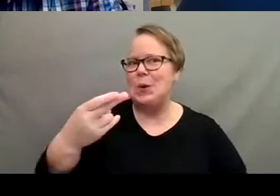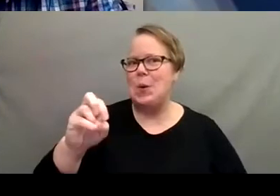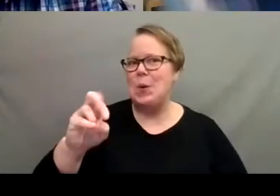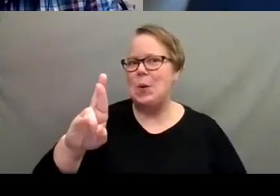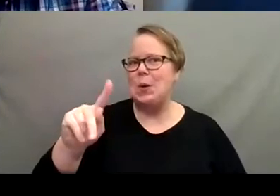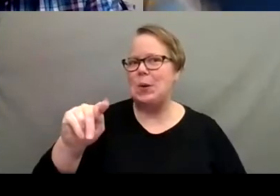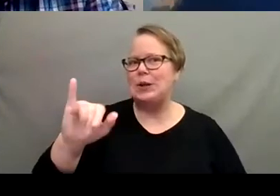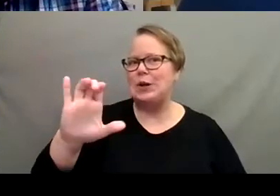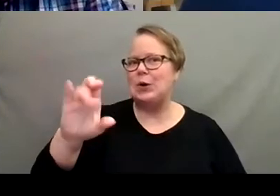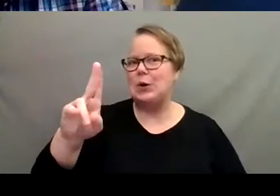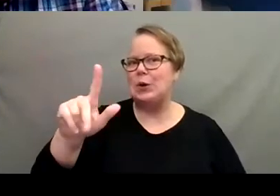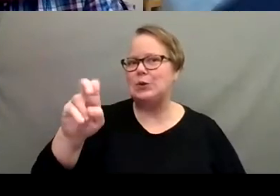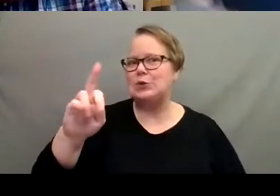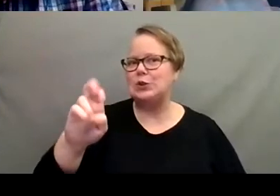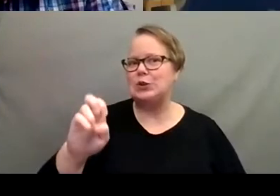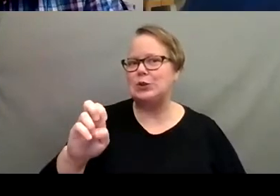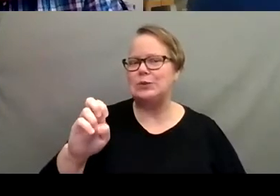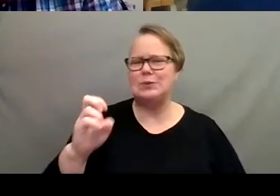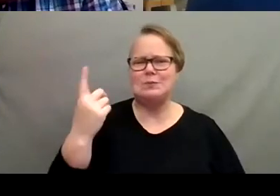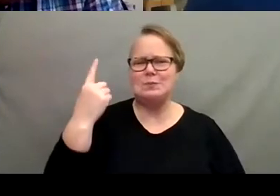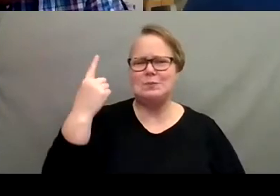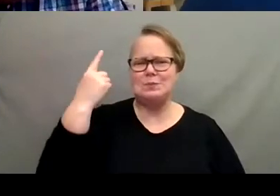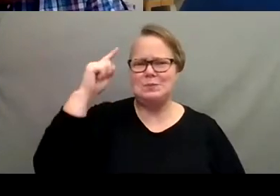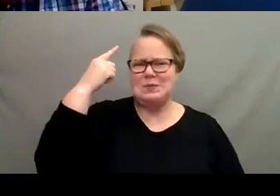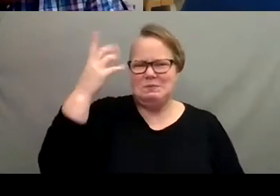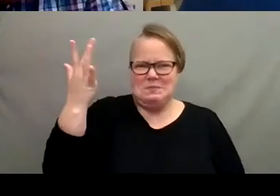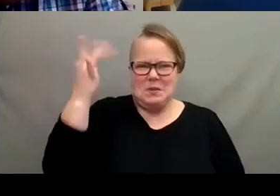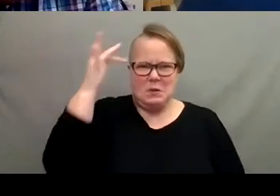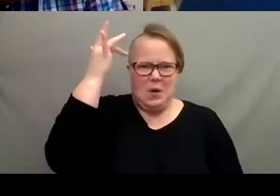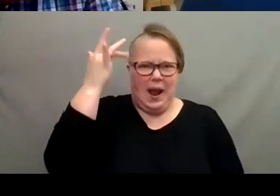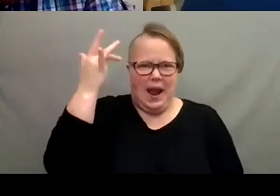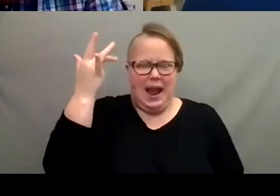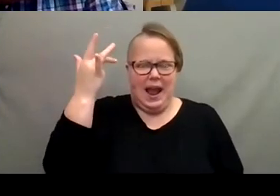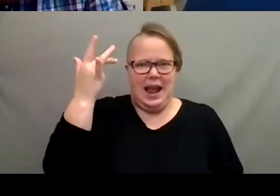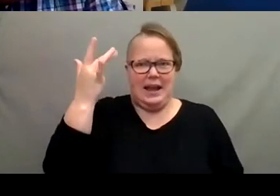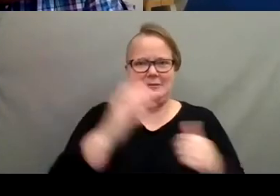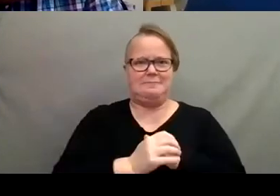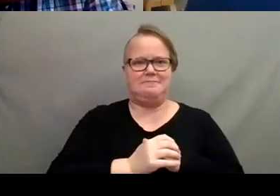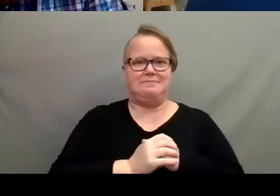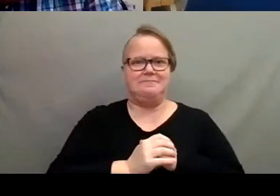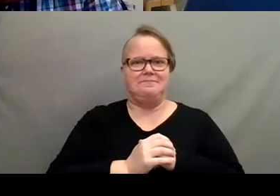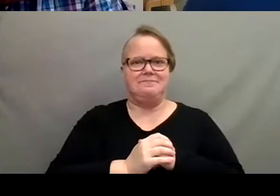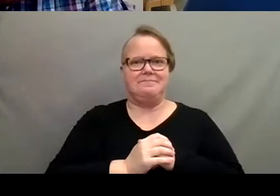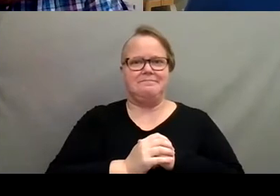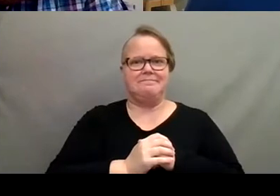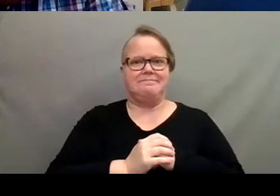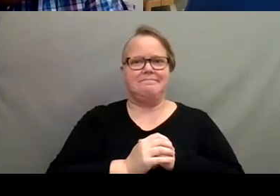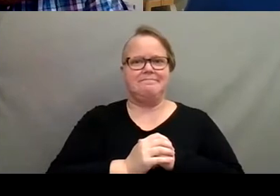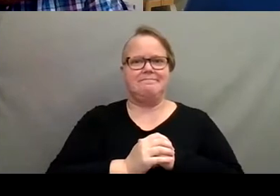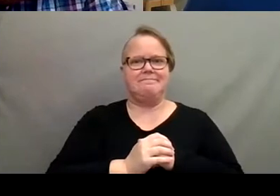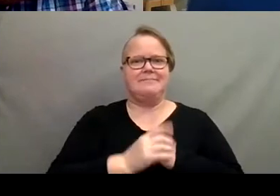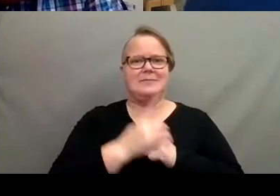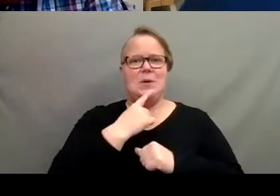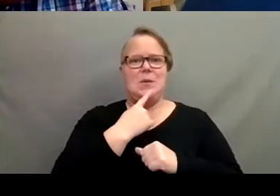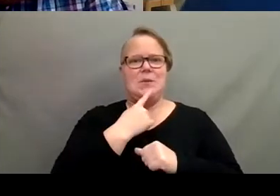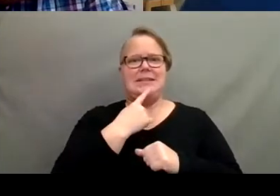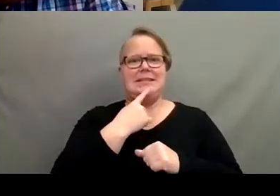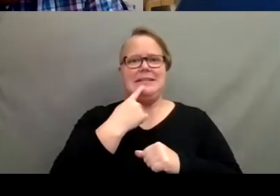What, what brought you into the position role that you fill now at U of I extension? Give us a bit about you.